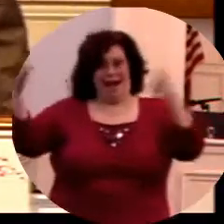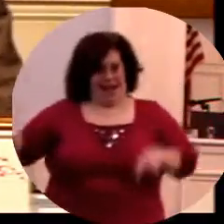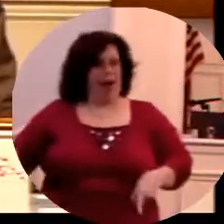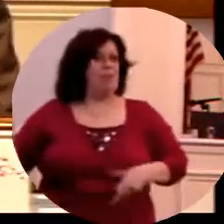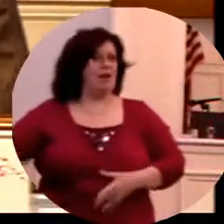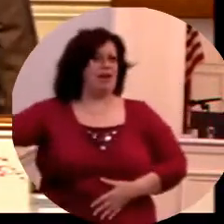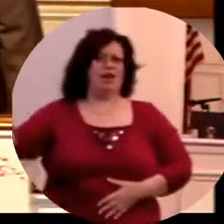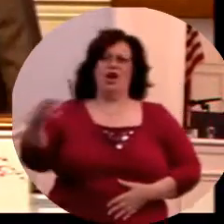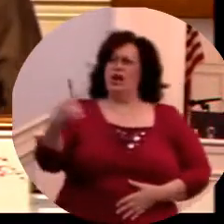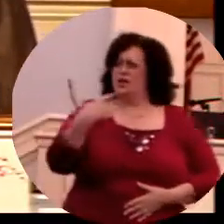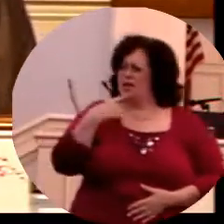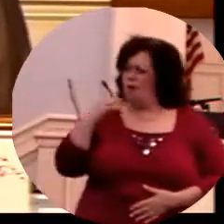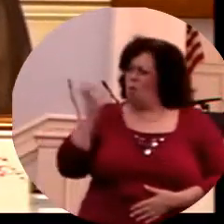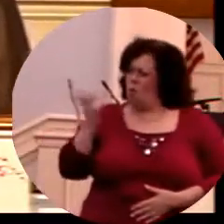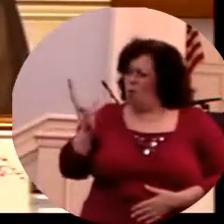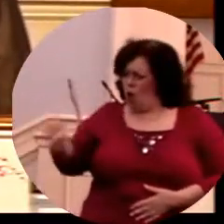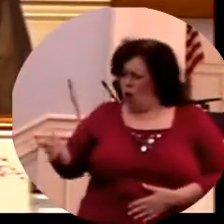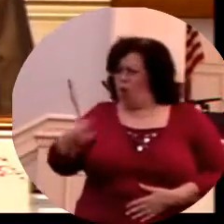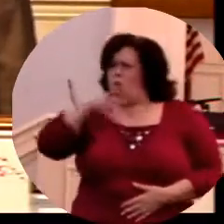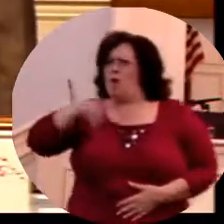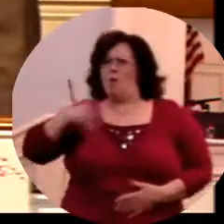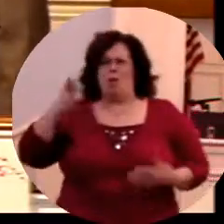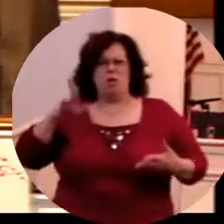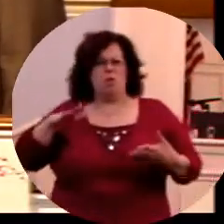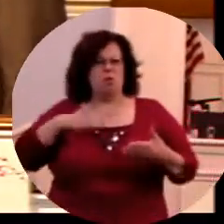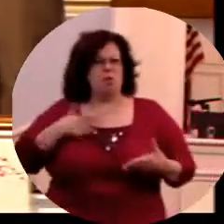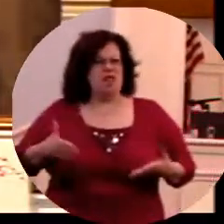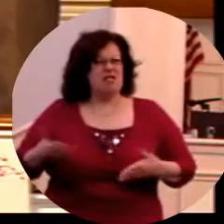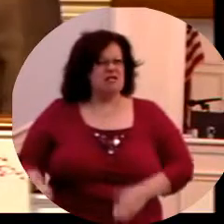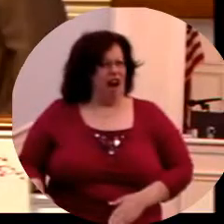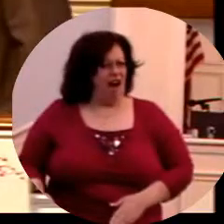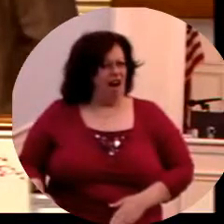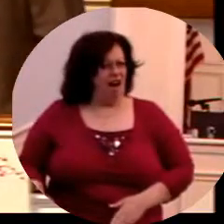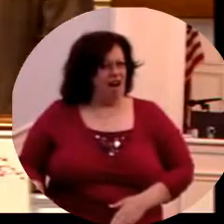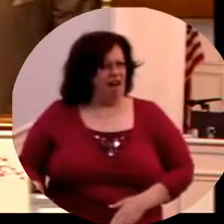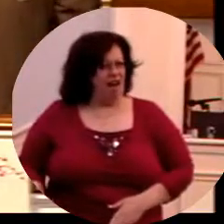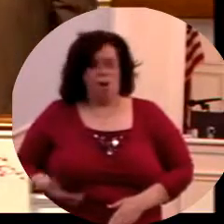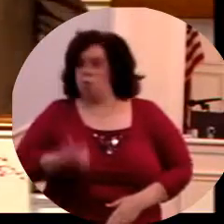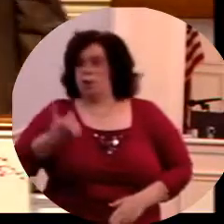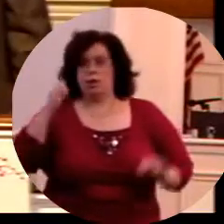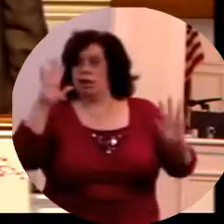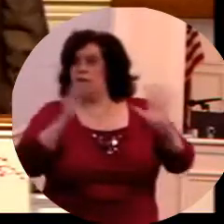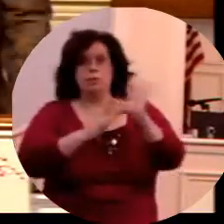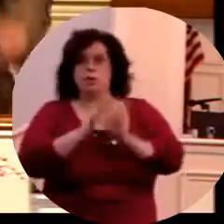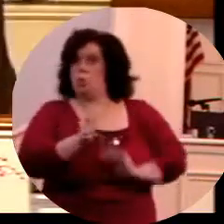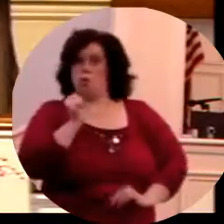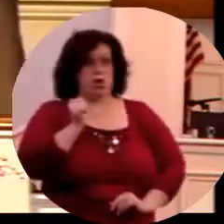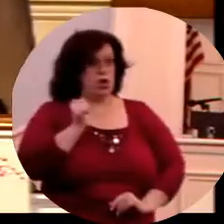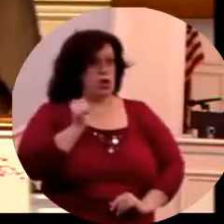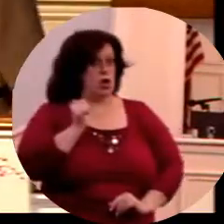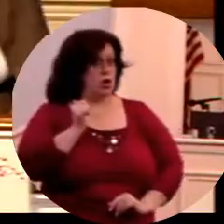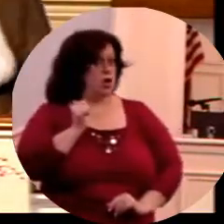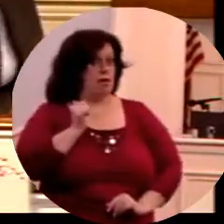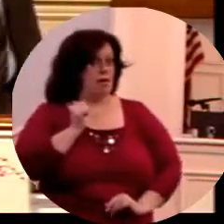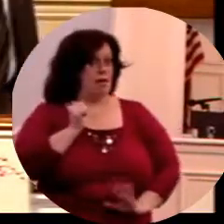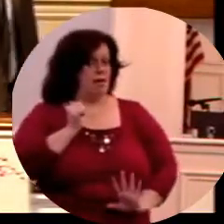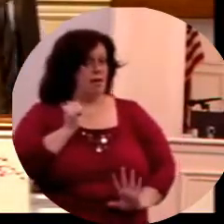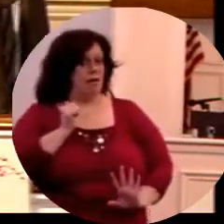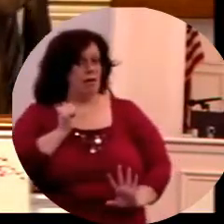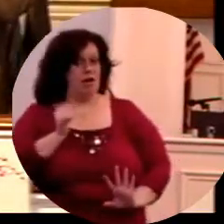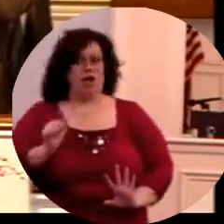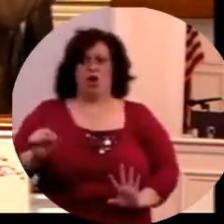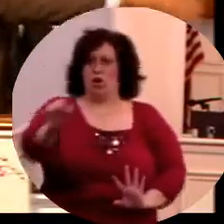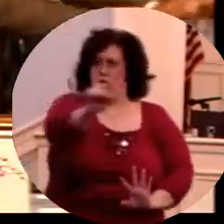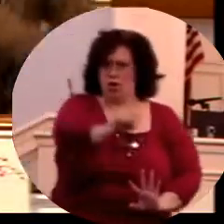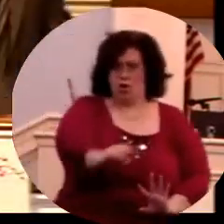say, man, that woman has something I need. If she's willing to die for the Lord Jesus, I'm not willing to die for